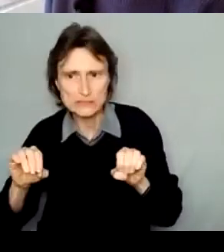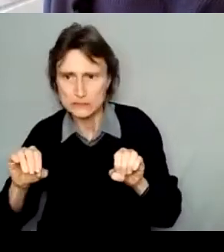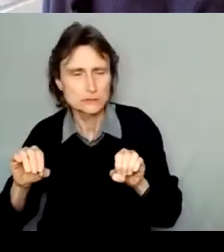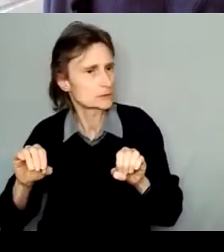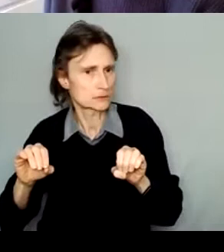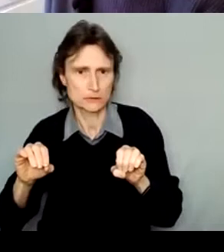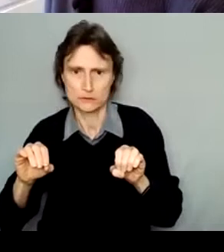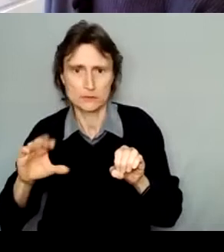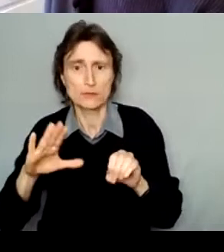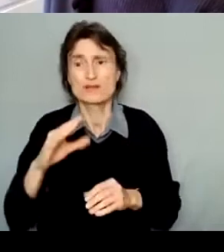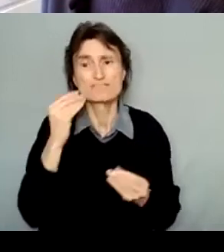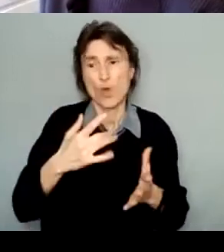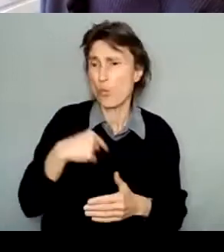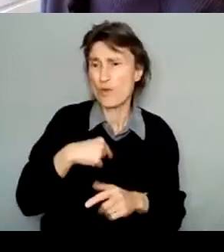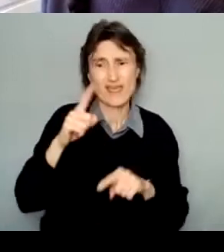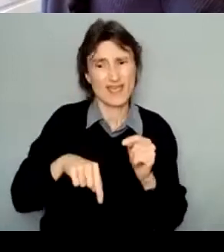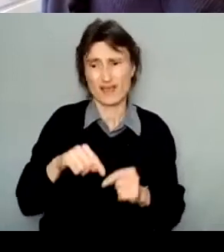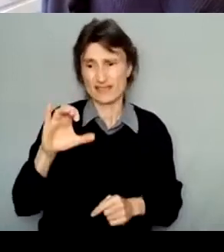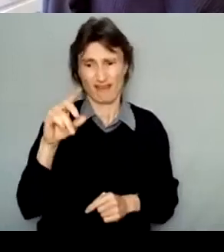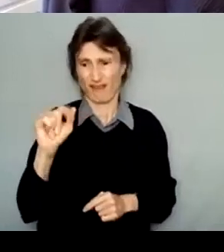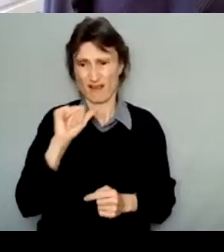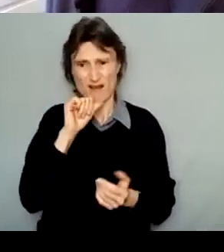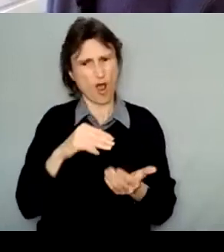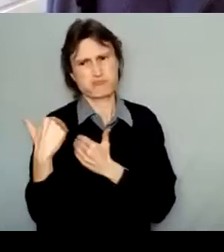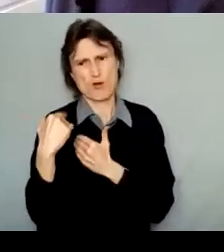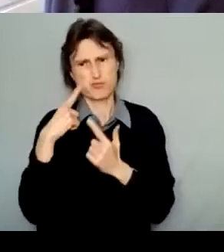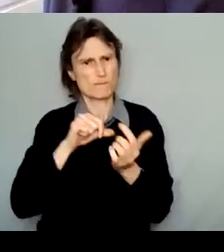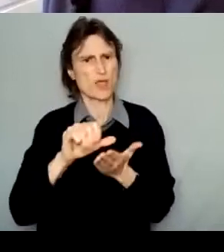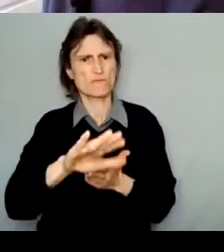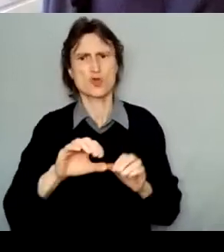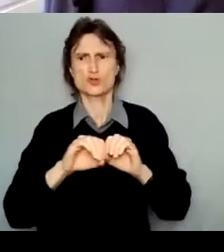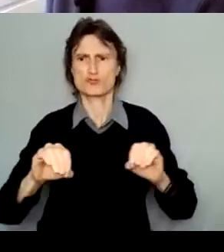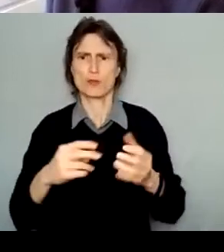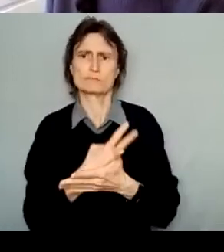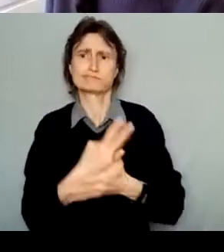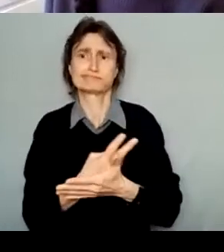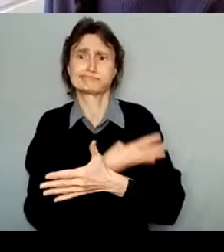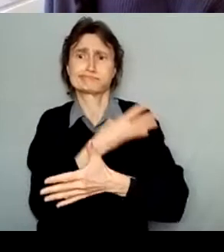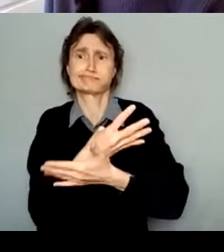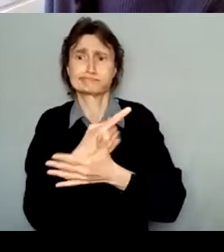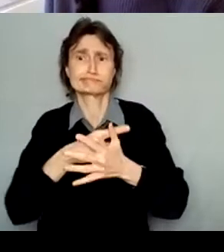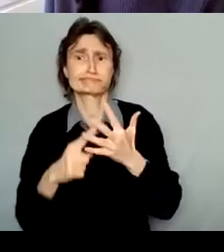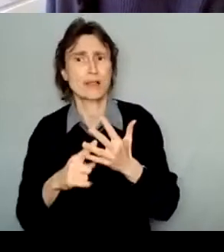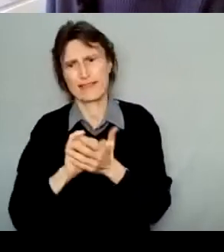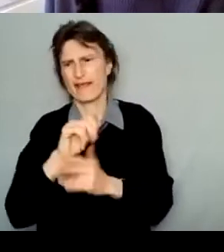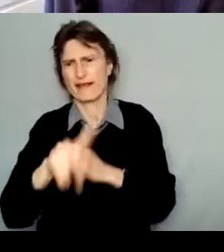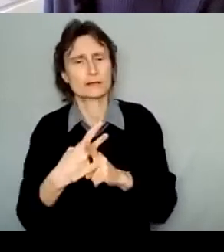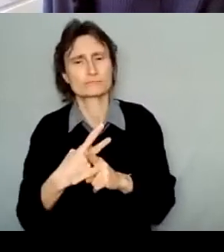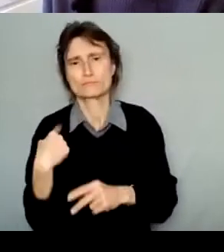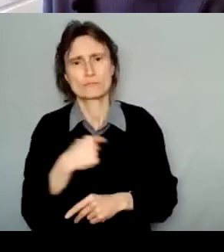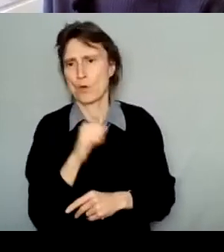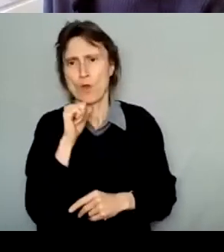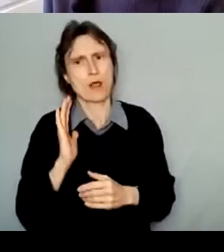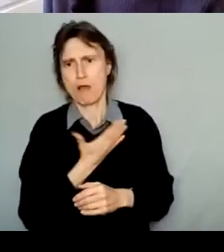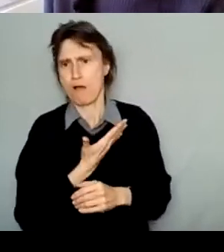Meaning that we can't pay for your diploma or your degree. So if you're taking courses in pursuit of this or making work related to this, we